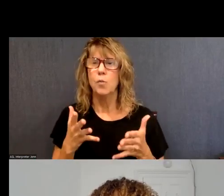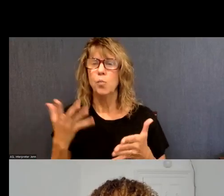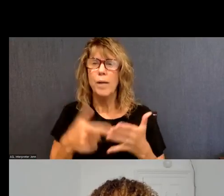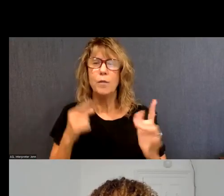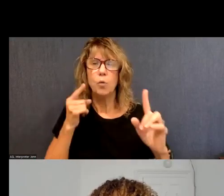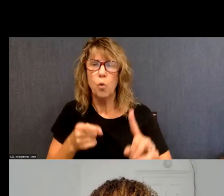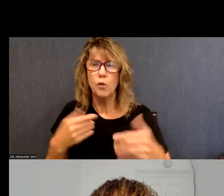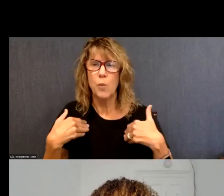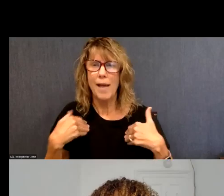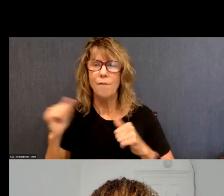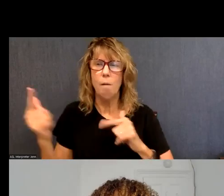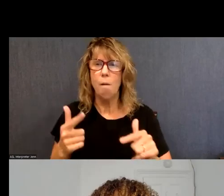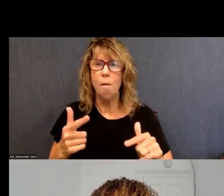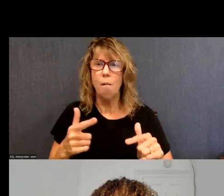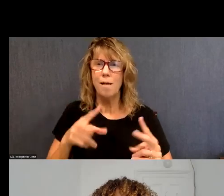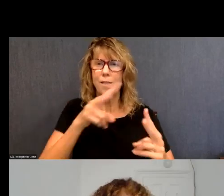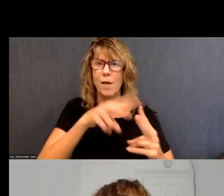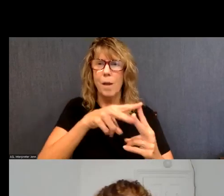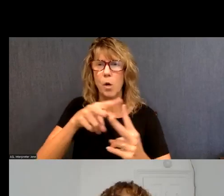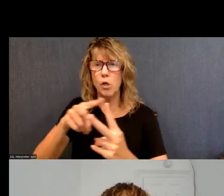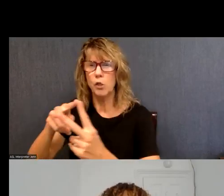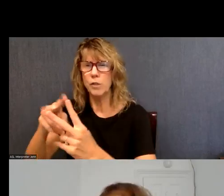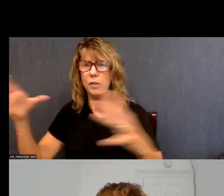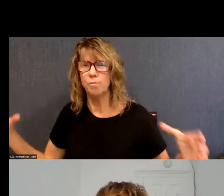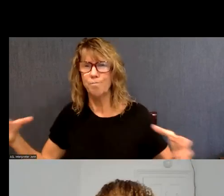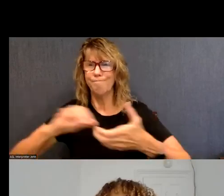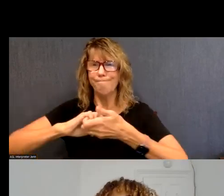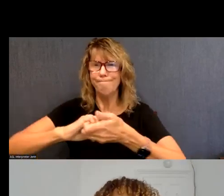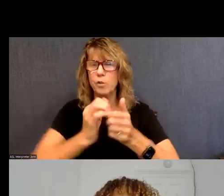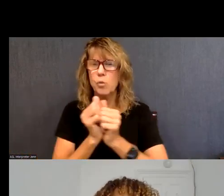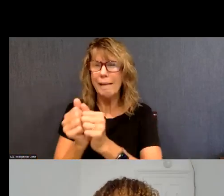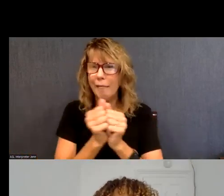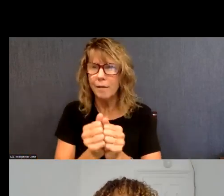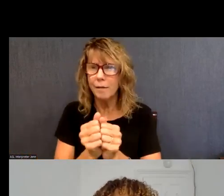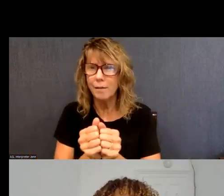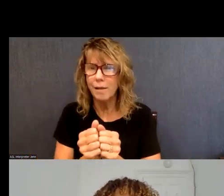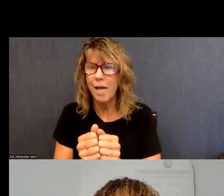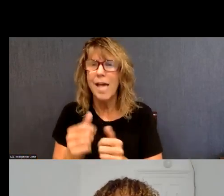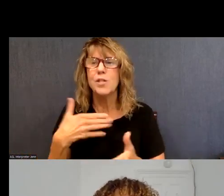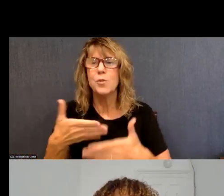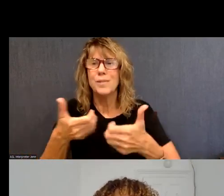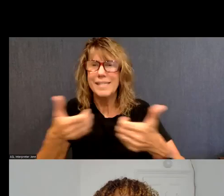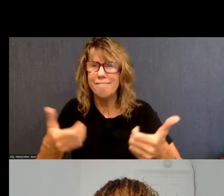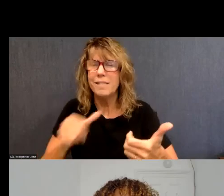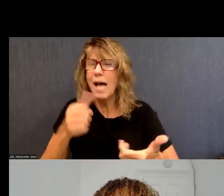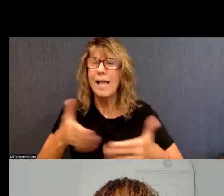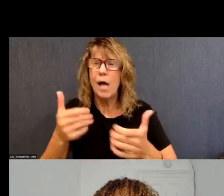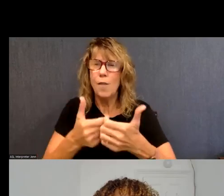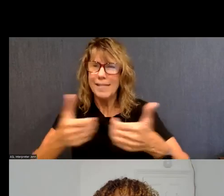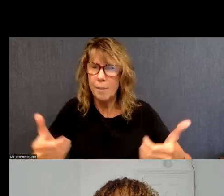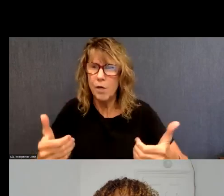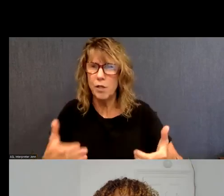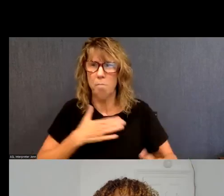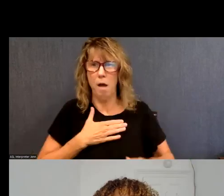partners, um, put aside any territoriality or, um, or, or blinders as far as, as how to approach this and start